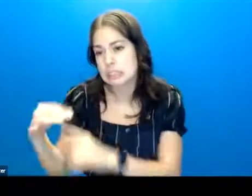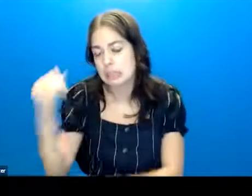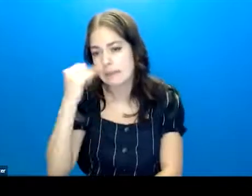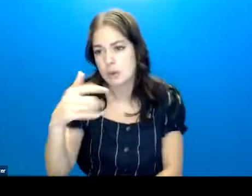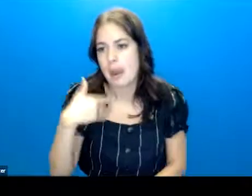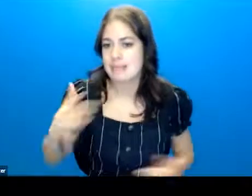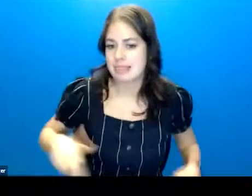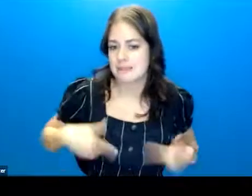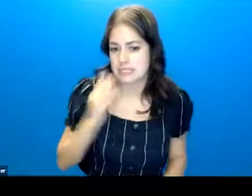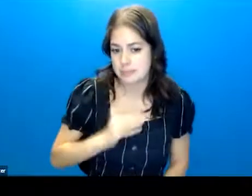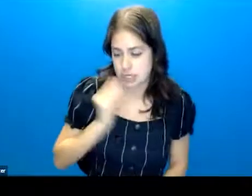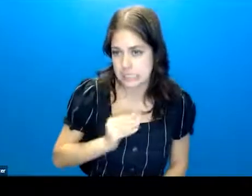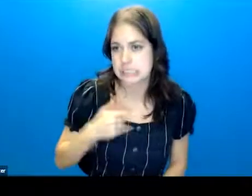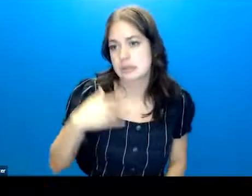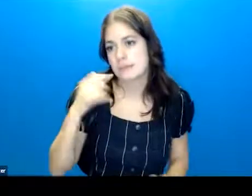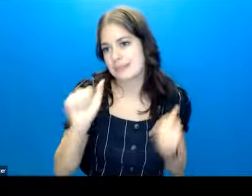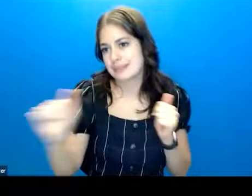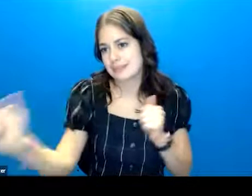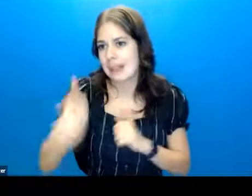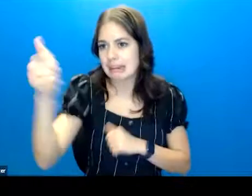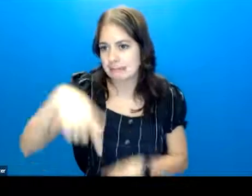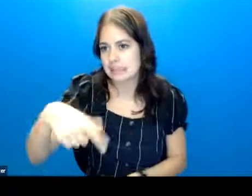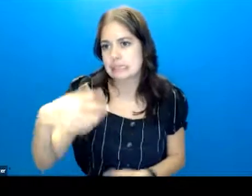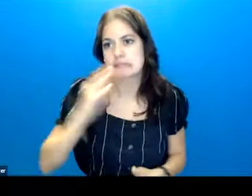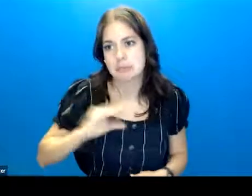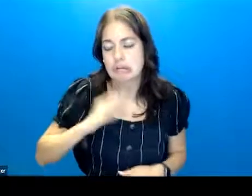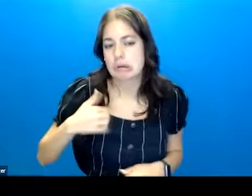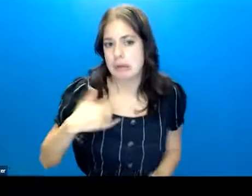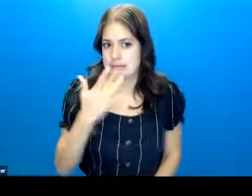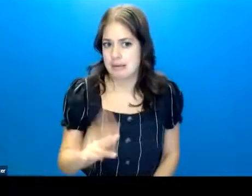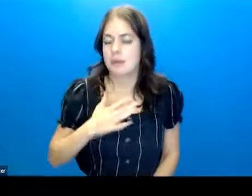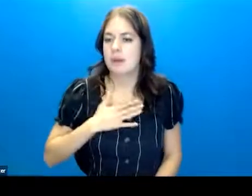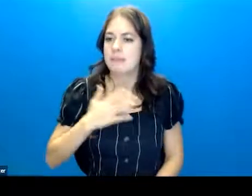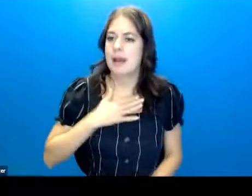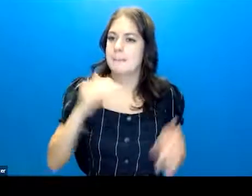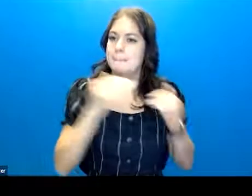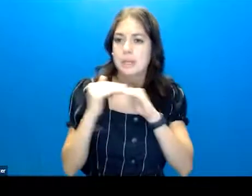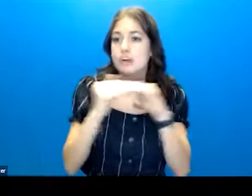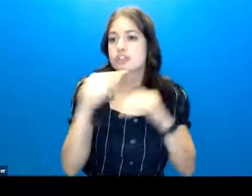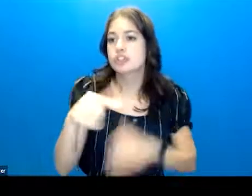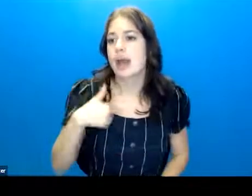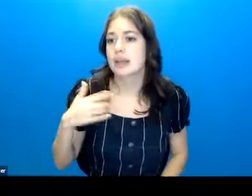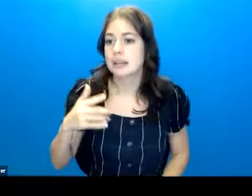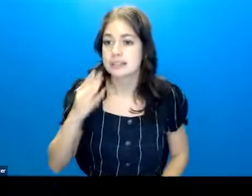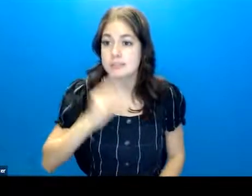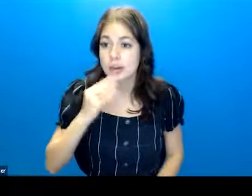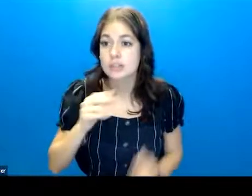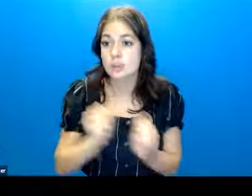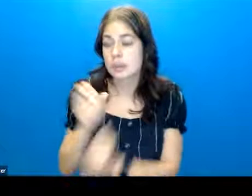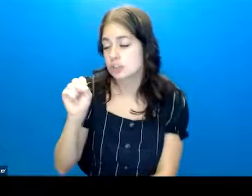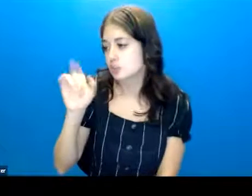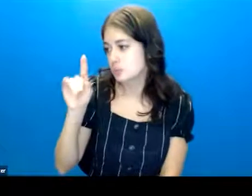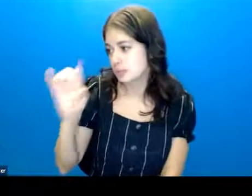you have lived experience with any of these things. Um, so I was very lucky. One of my former peers, she had, um, experience with, with suicide